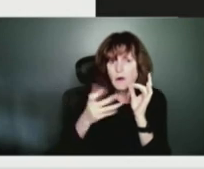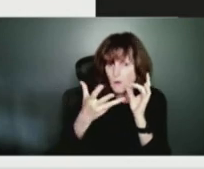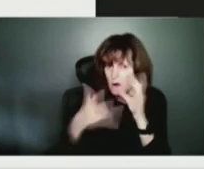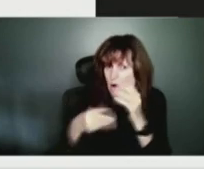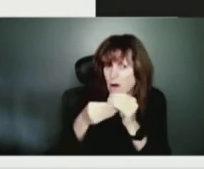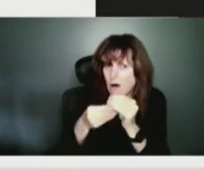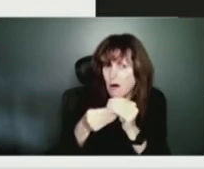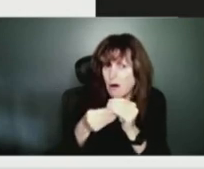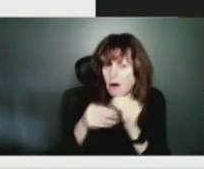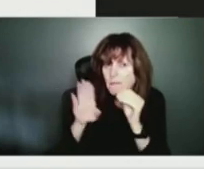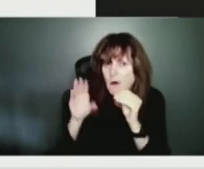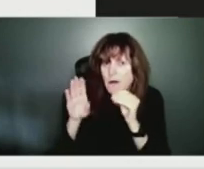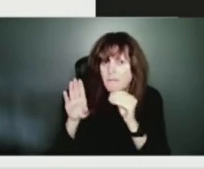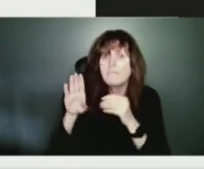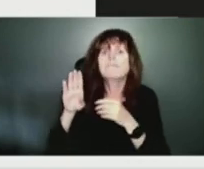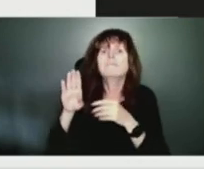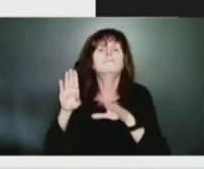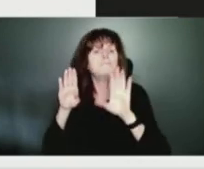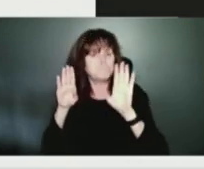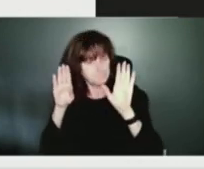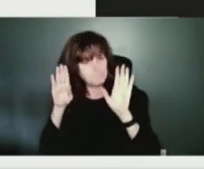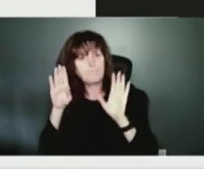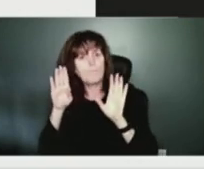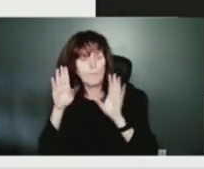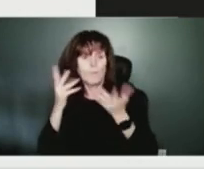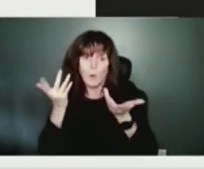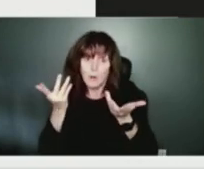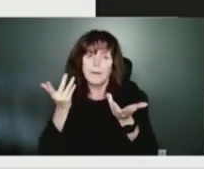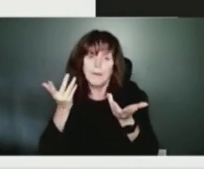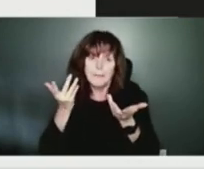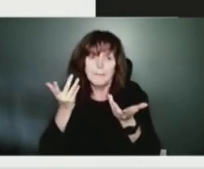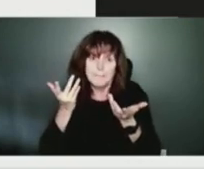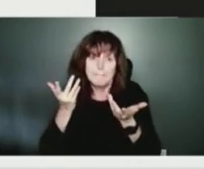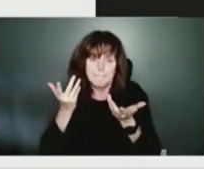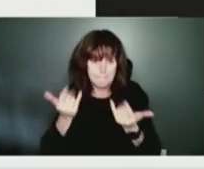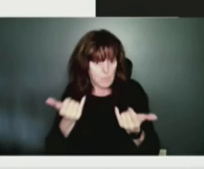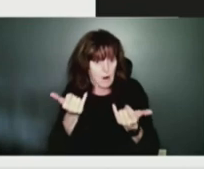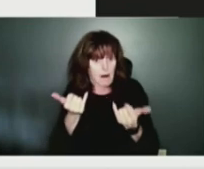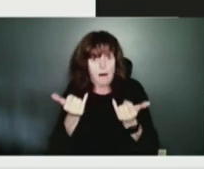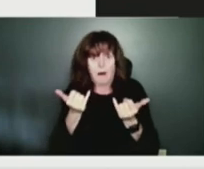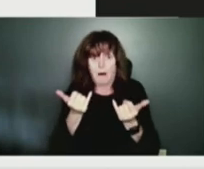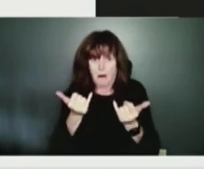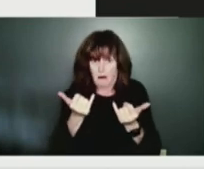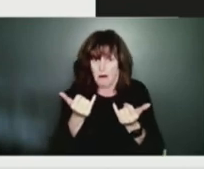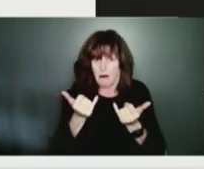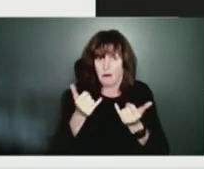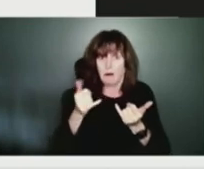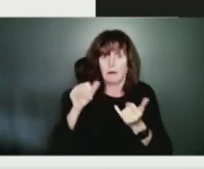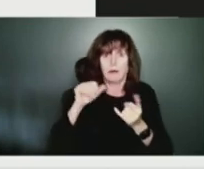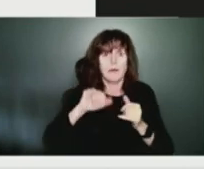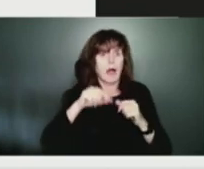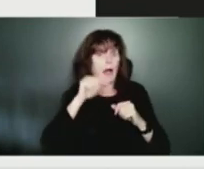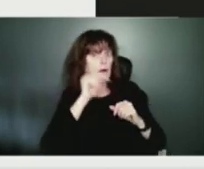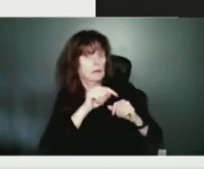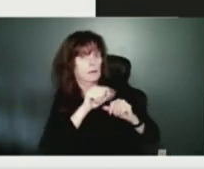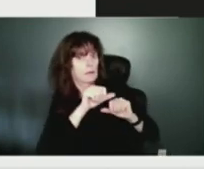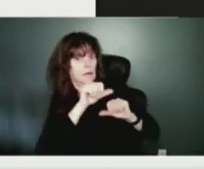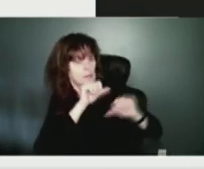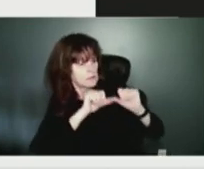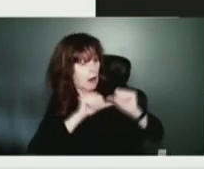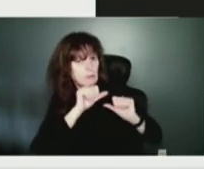Well, essentially, I mean, what we have is the latest science in tracking these particular storm systems.